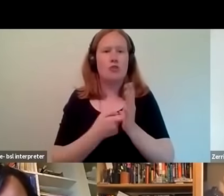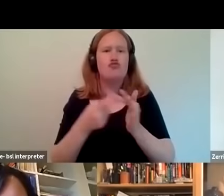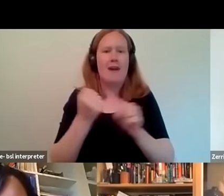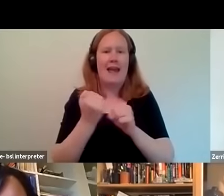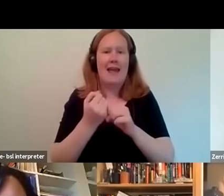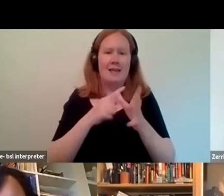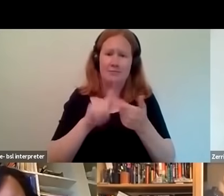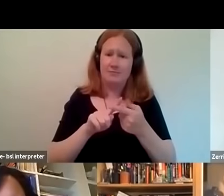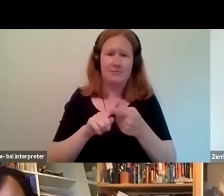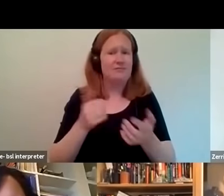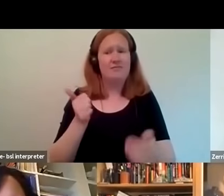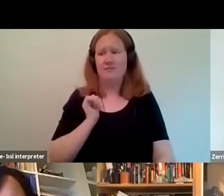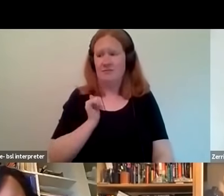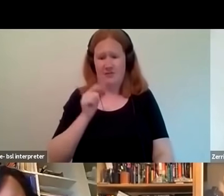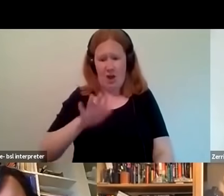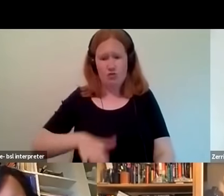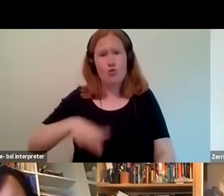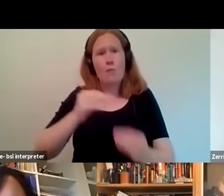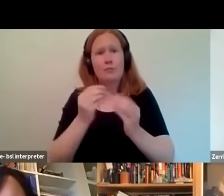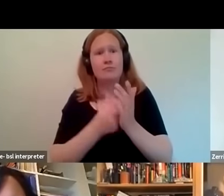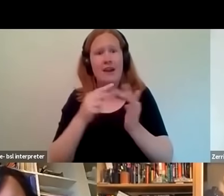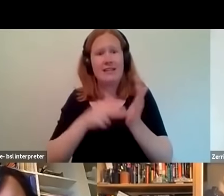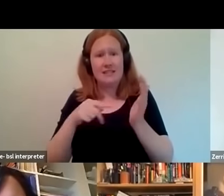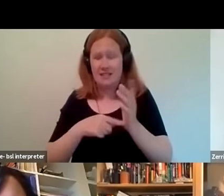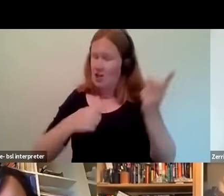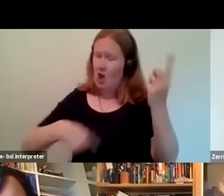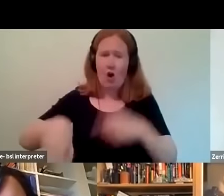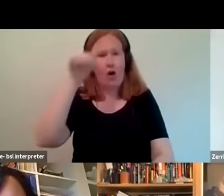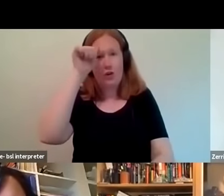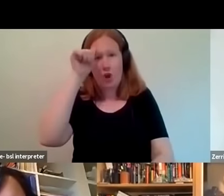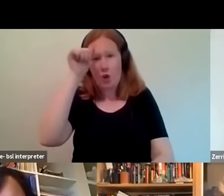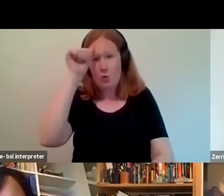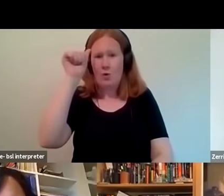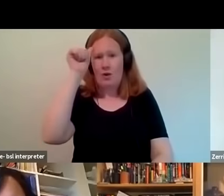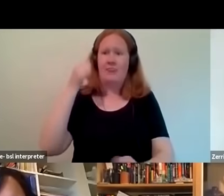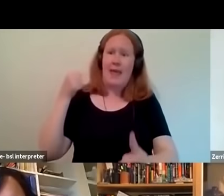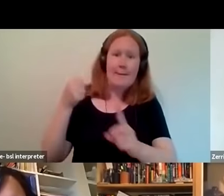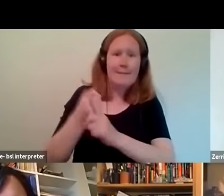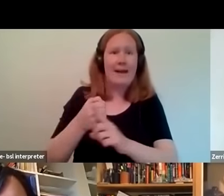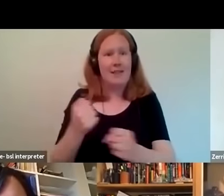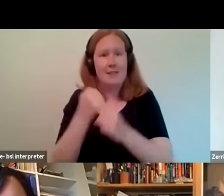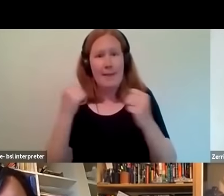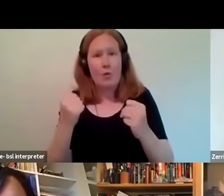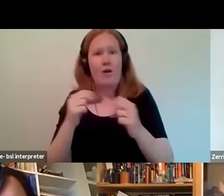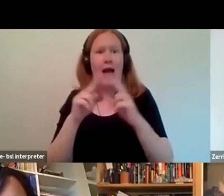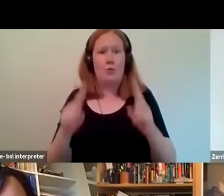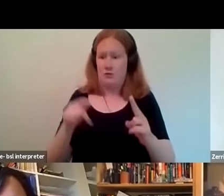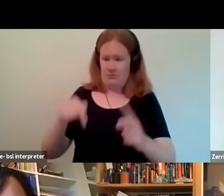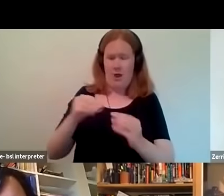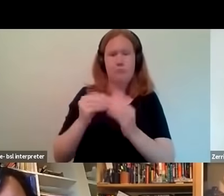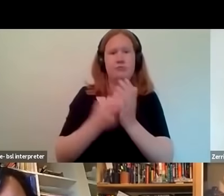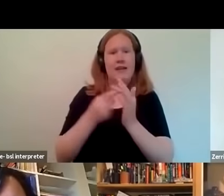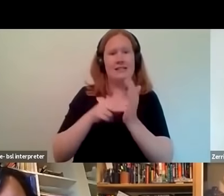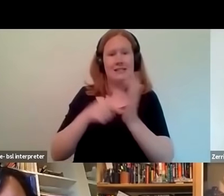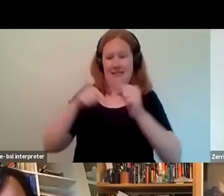many people know about um the legacy and the impact and the powerhouse that um reggae